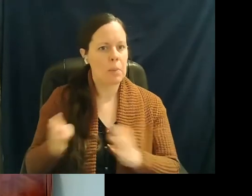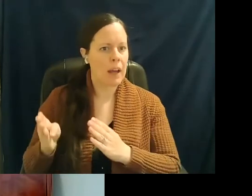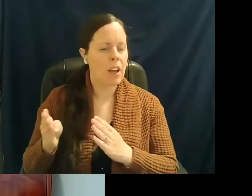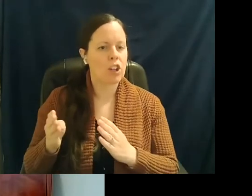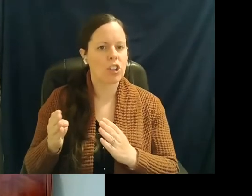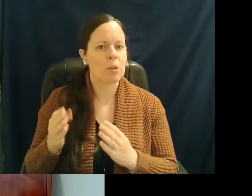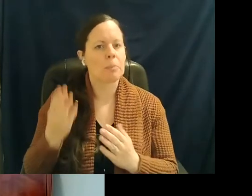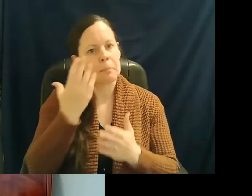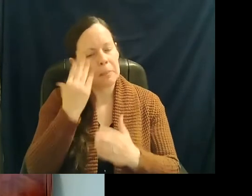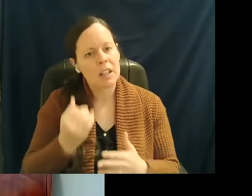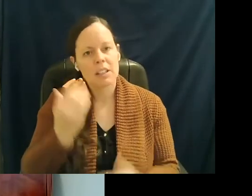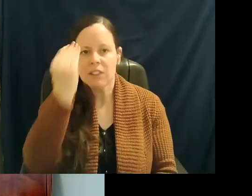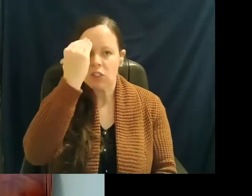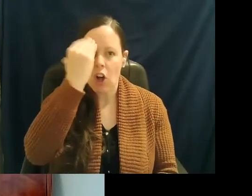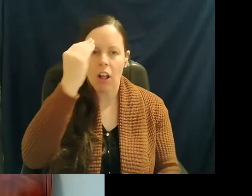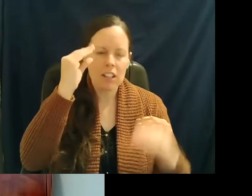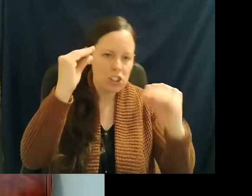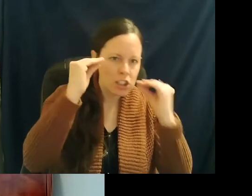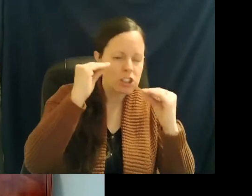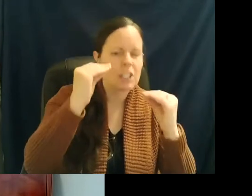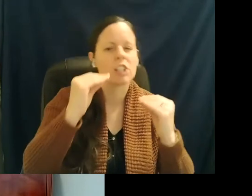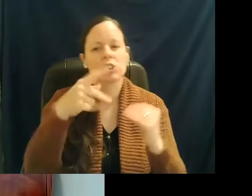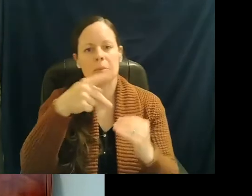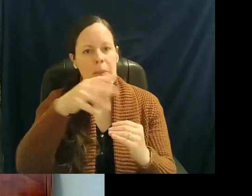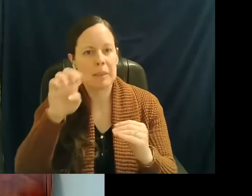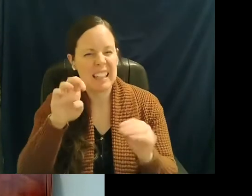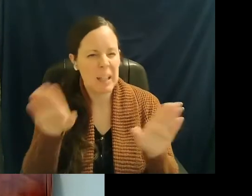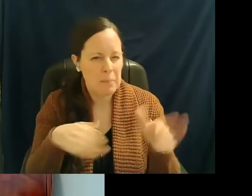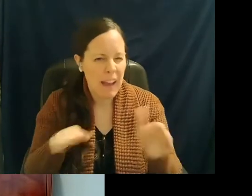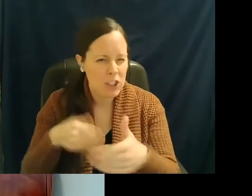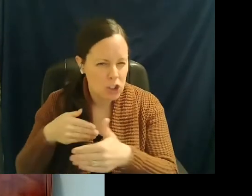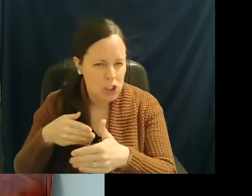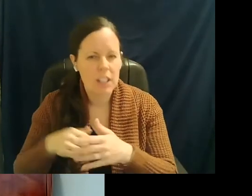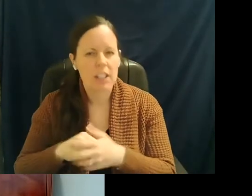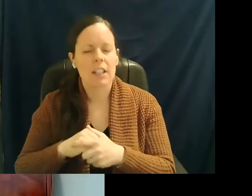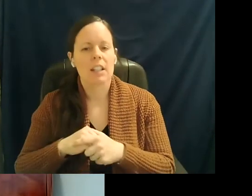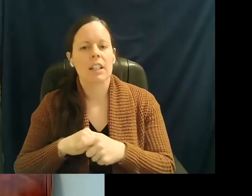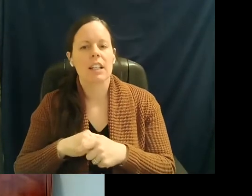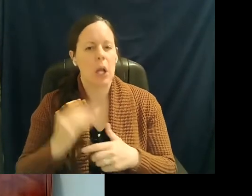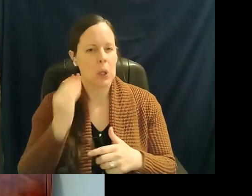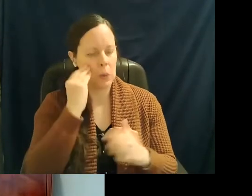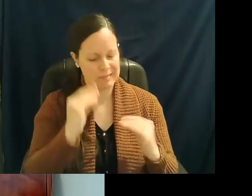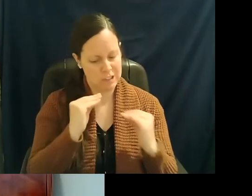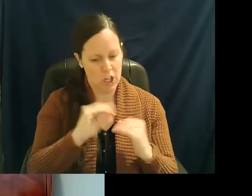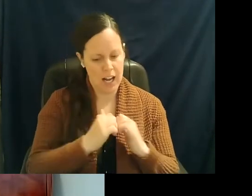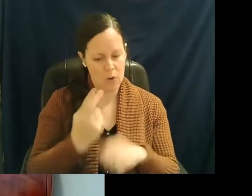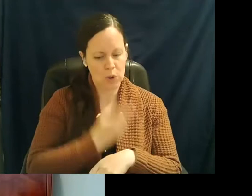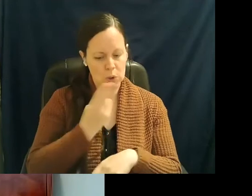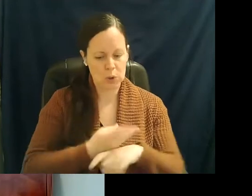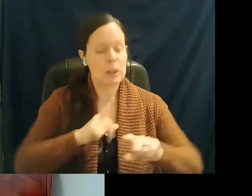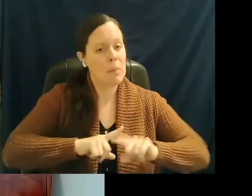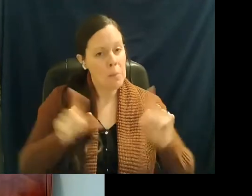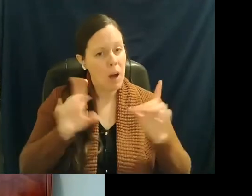knowledge, education and PPE packaging and a refresher on how to use it. But in terms of,